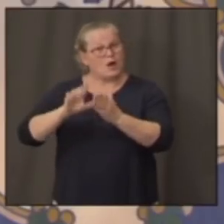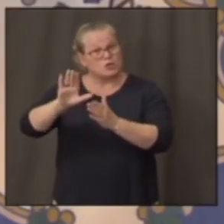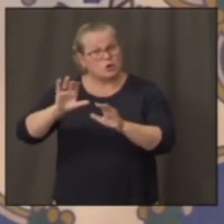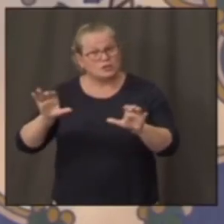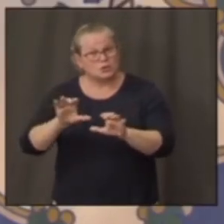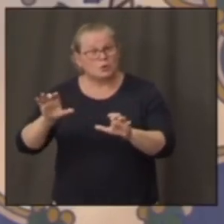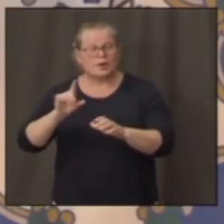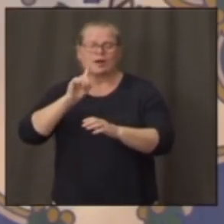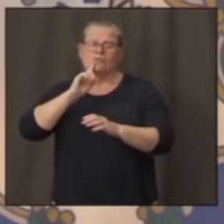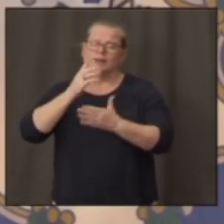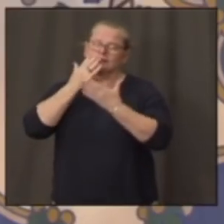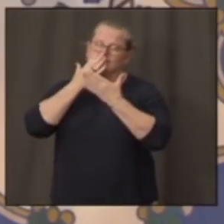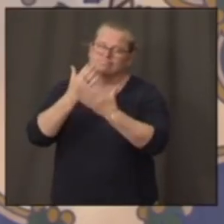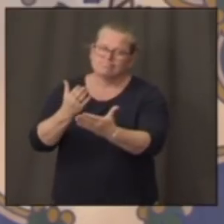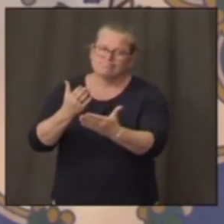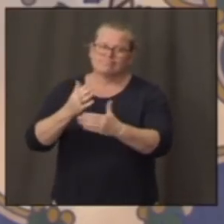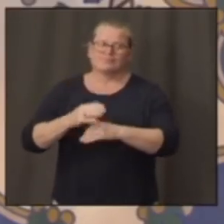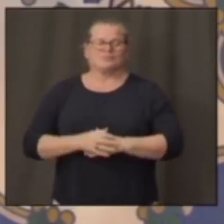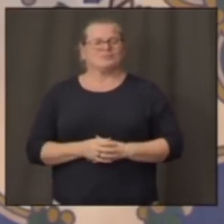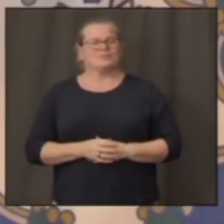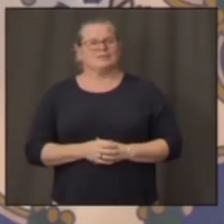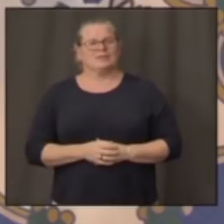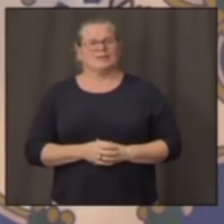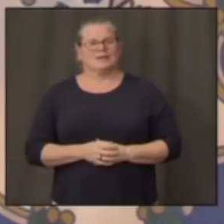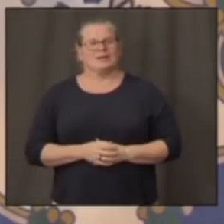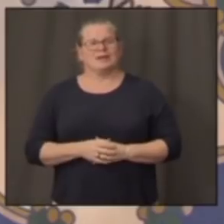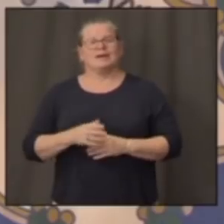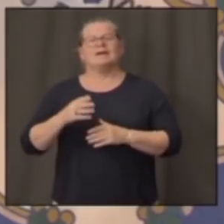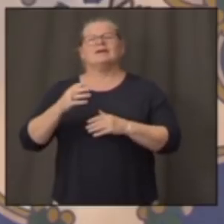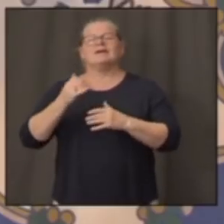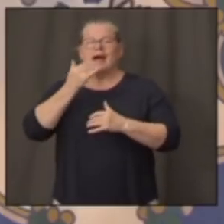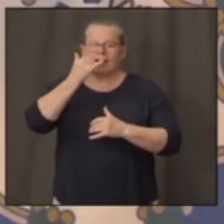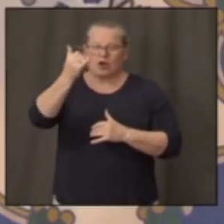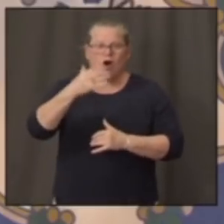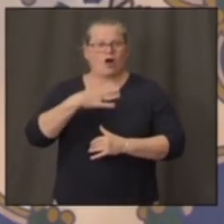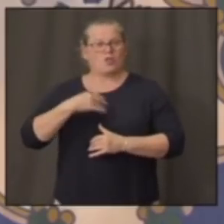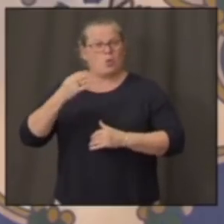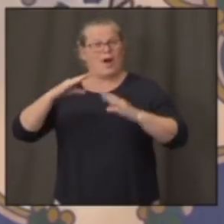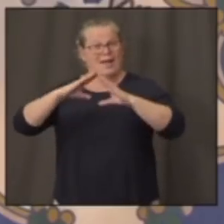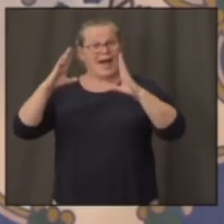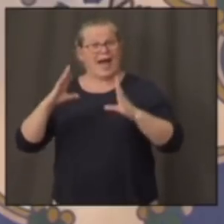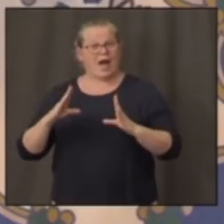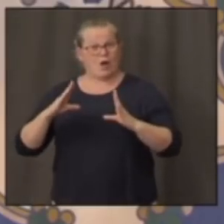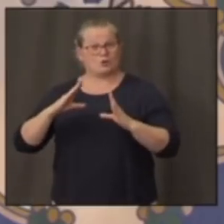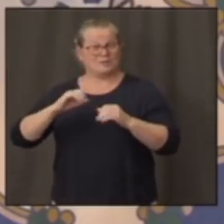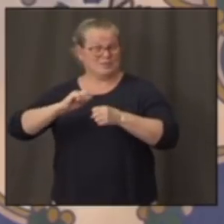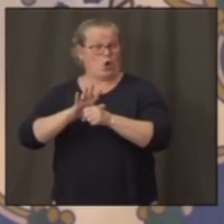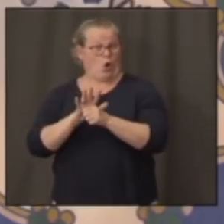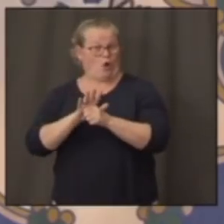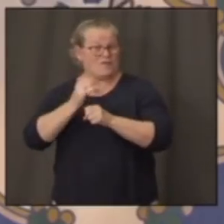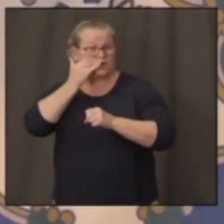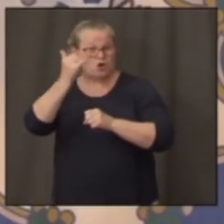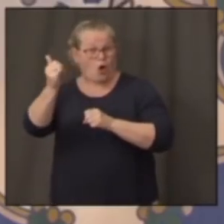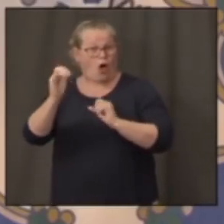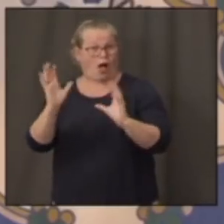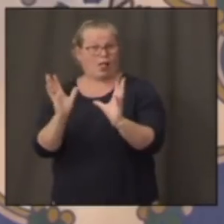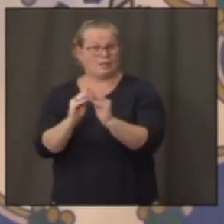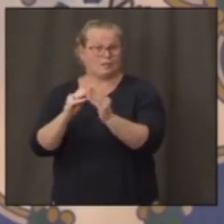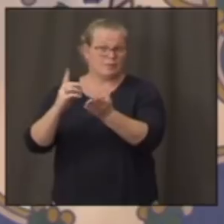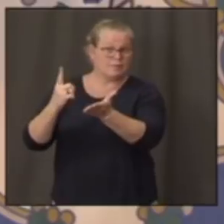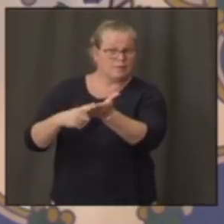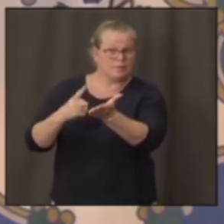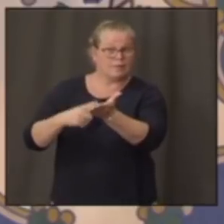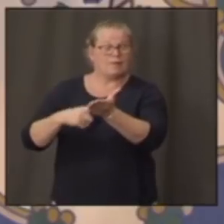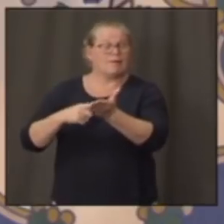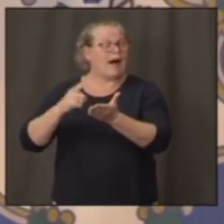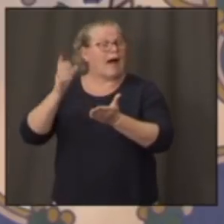Dr. Fauci. I've got to say, on the COVID calls from the White House, Dr. Fauci is the man I always listen to. Dr. Fauci has